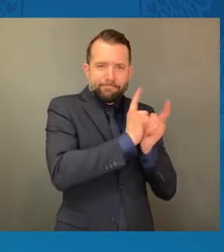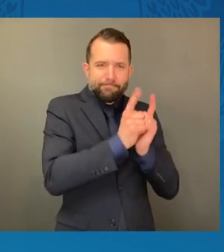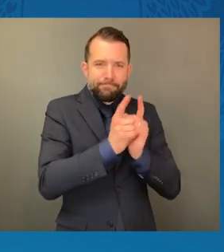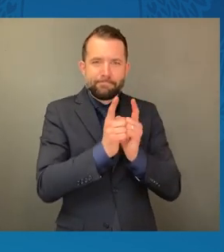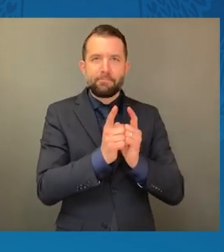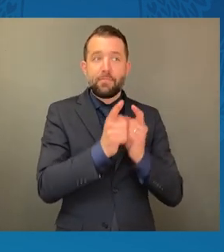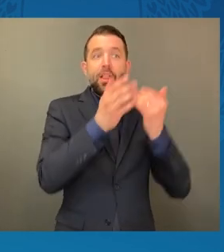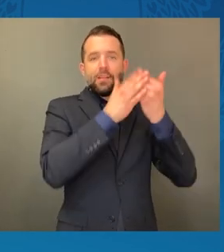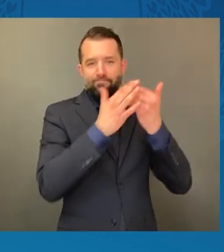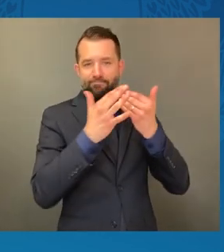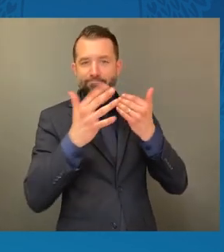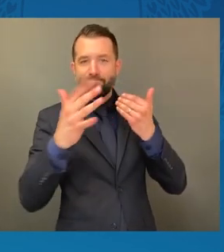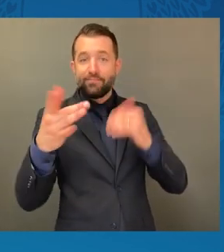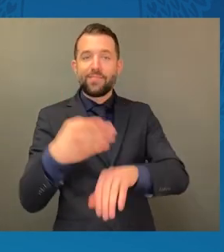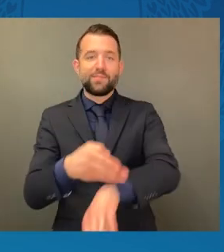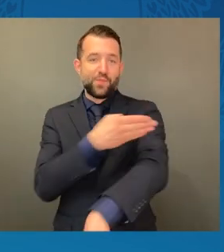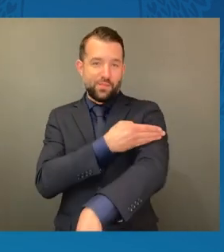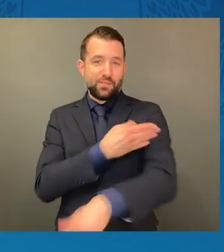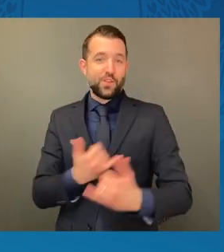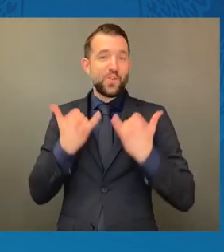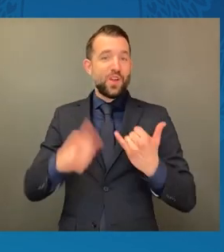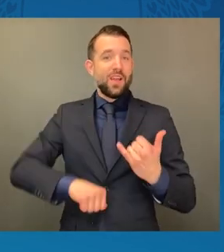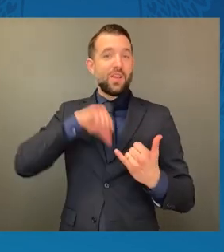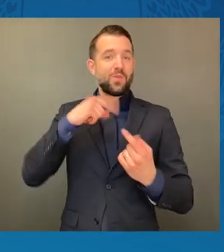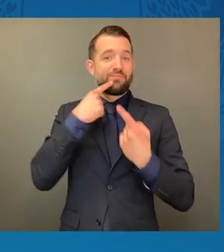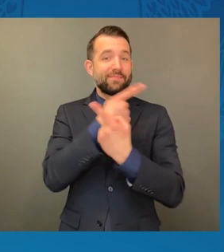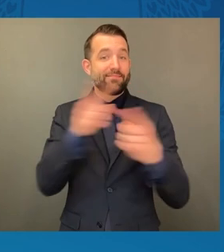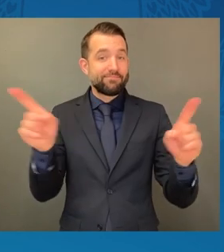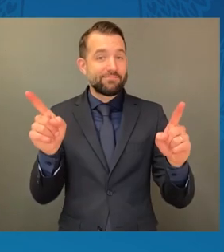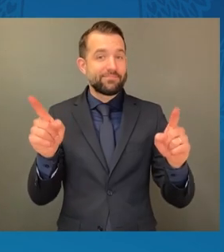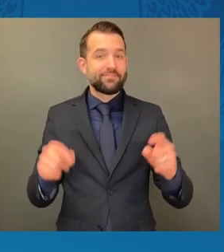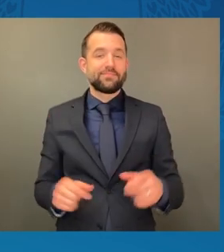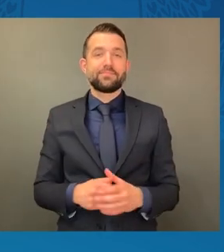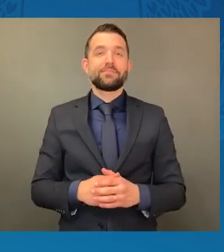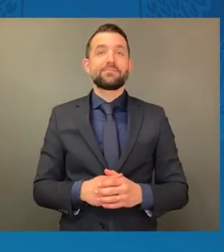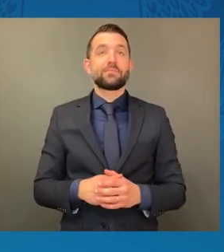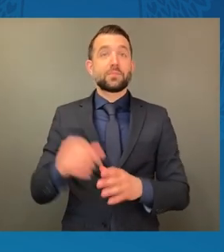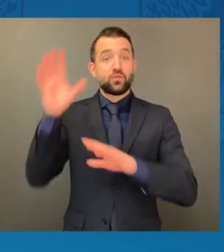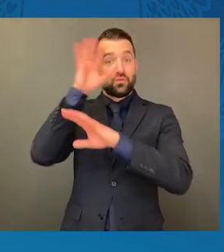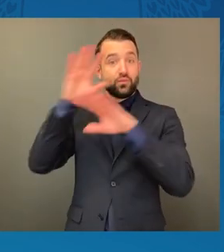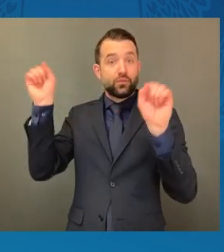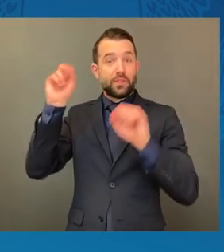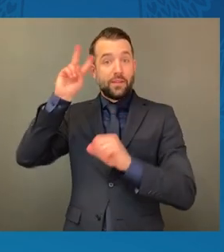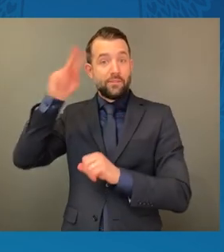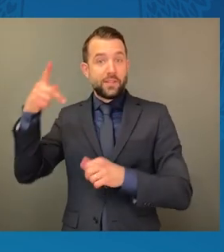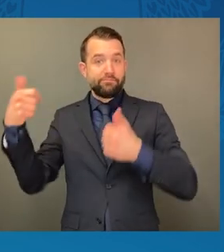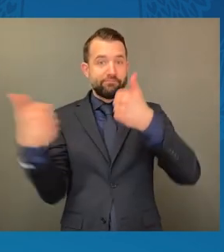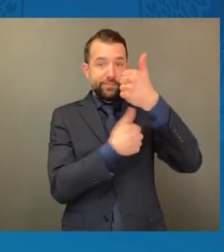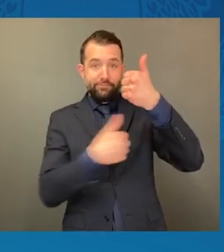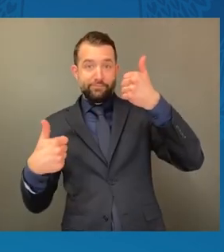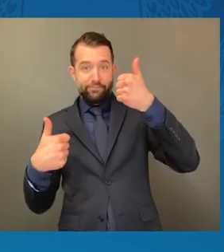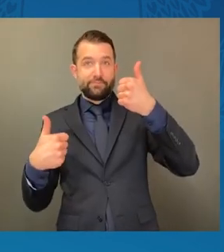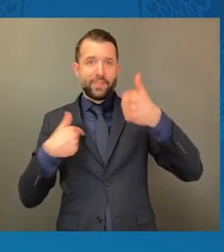So today, I am proud to announce that our administration is taking steps to build that better future by